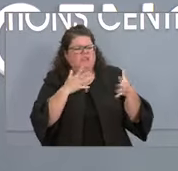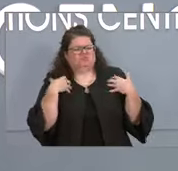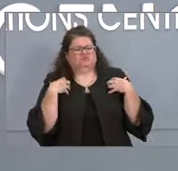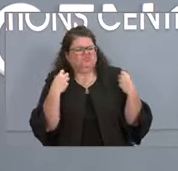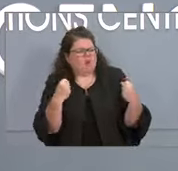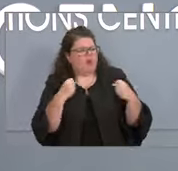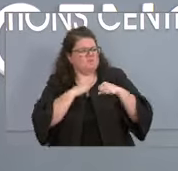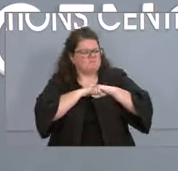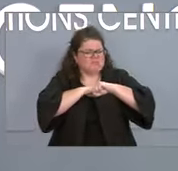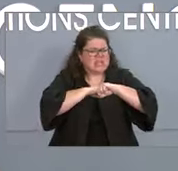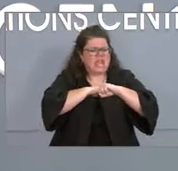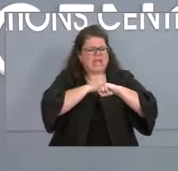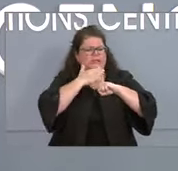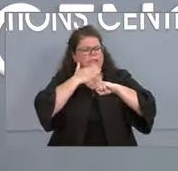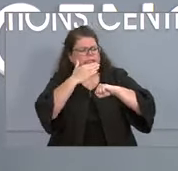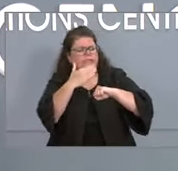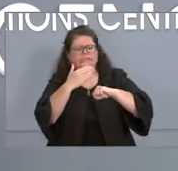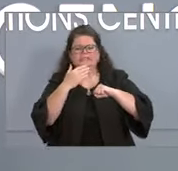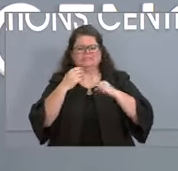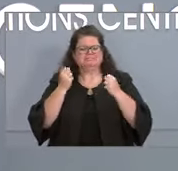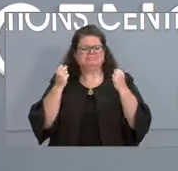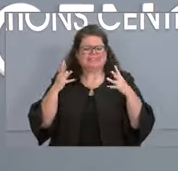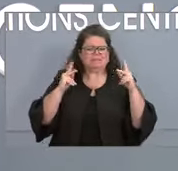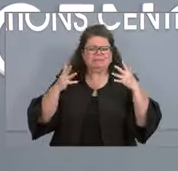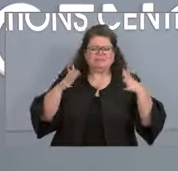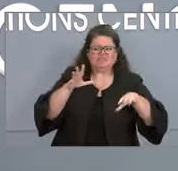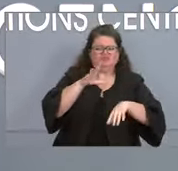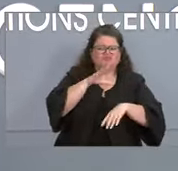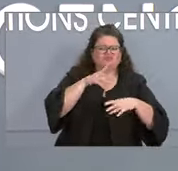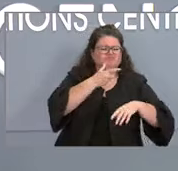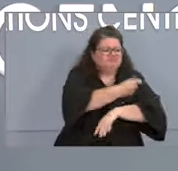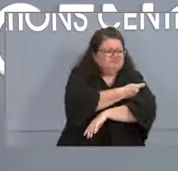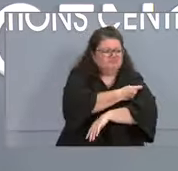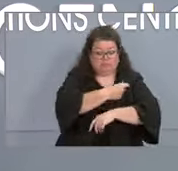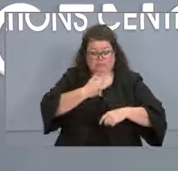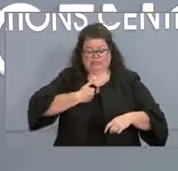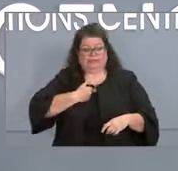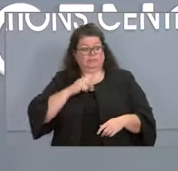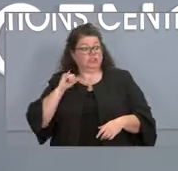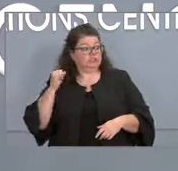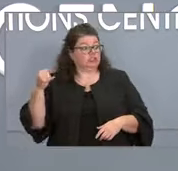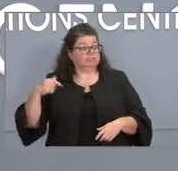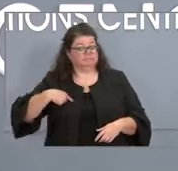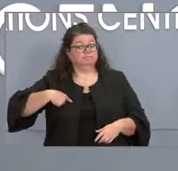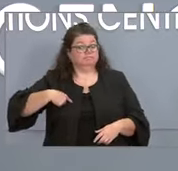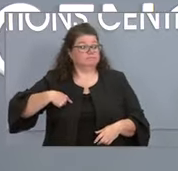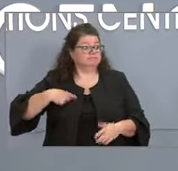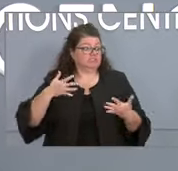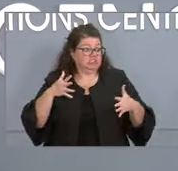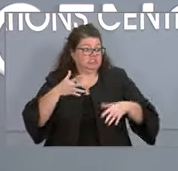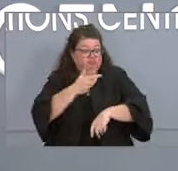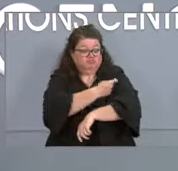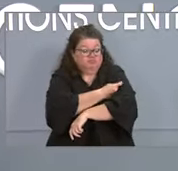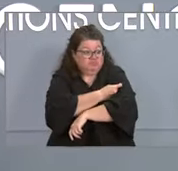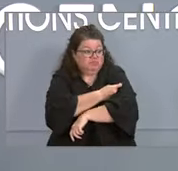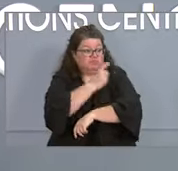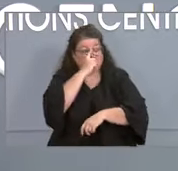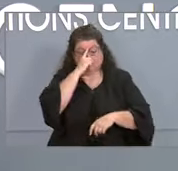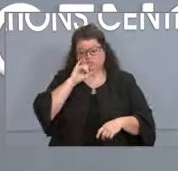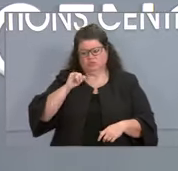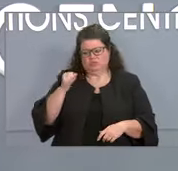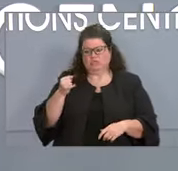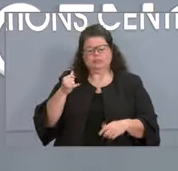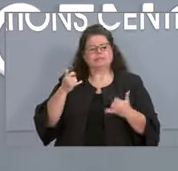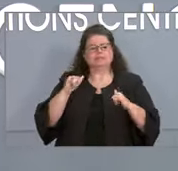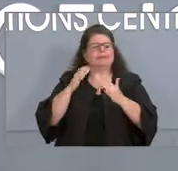and many, many millions of North Carolinians have gotten. As you know, I've gotten the Johnson and Johnson vaccine as well. And those vaccines continue